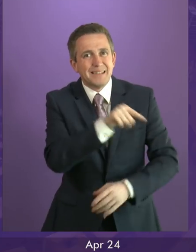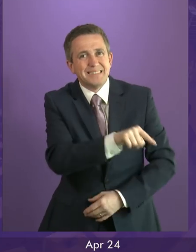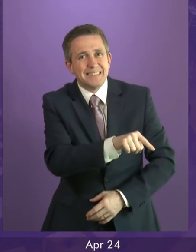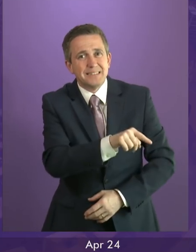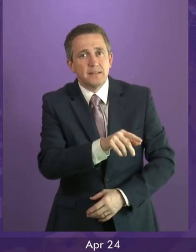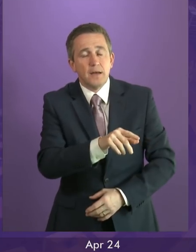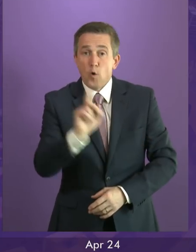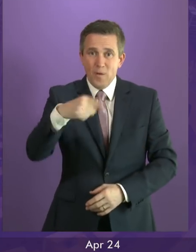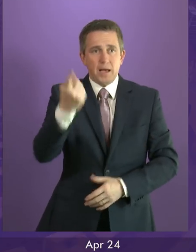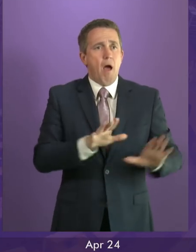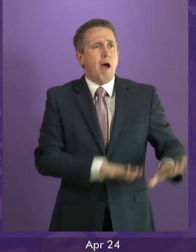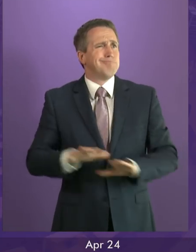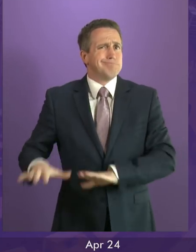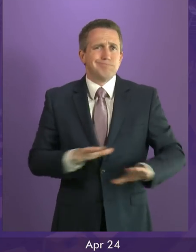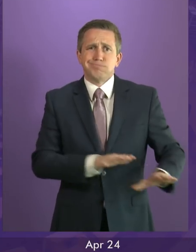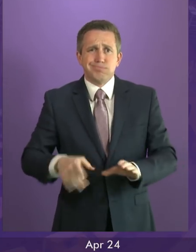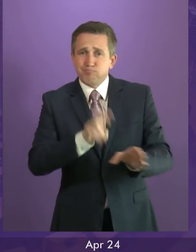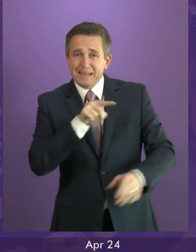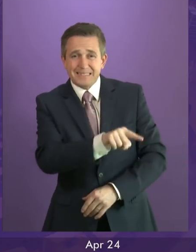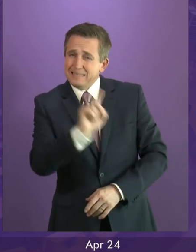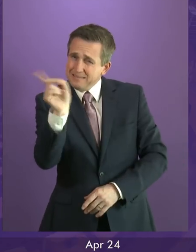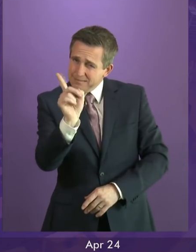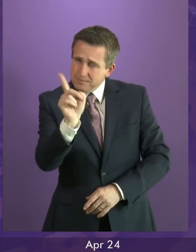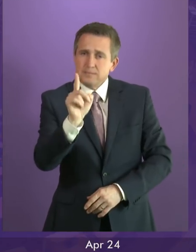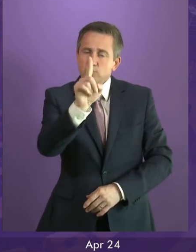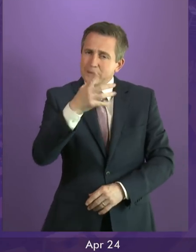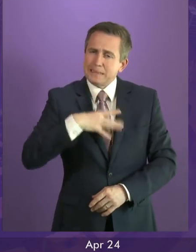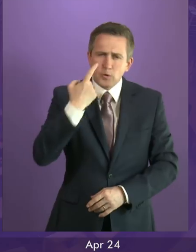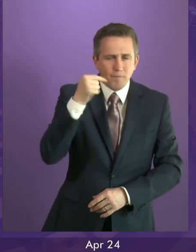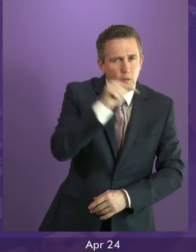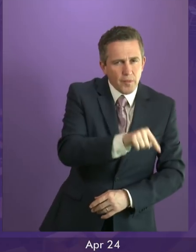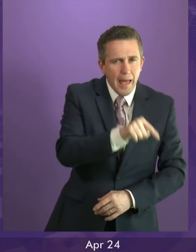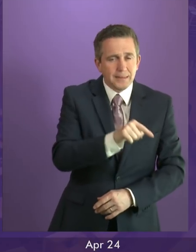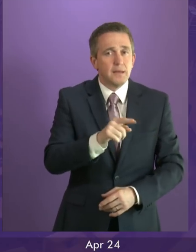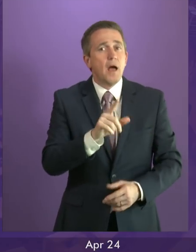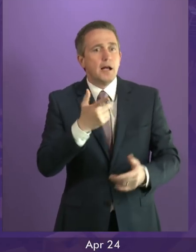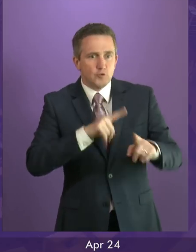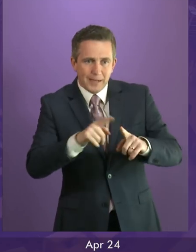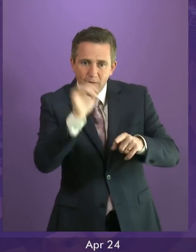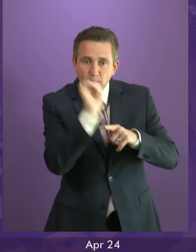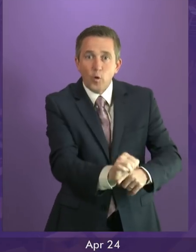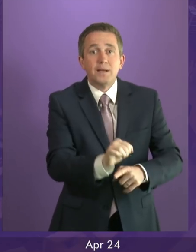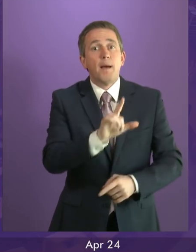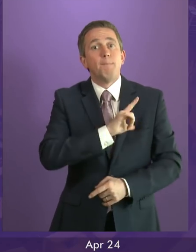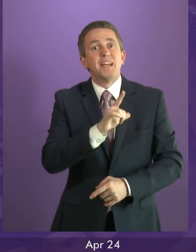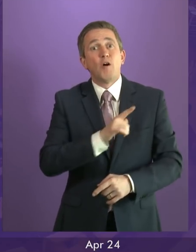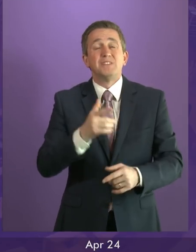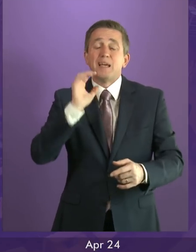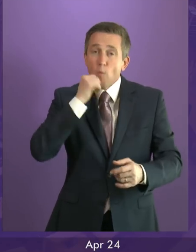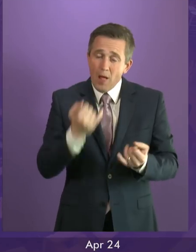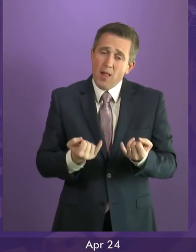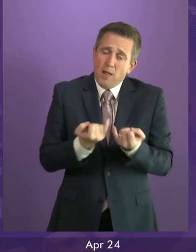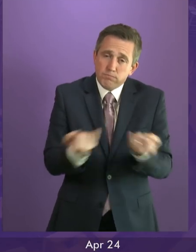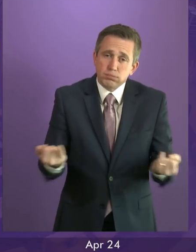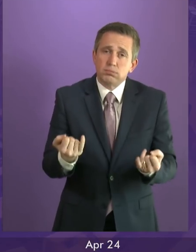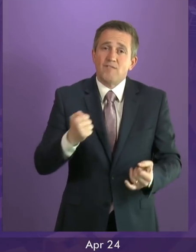passively and allow that to hit us, then the implications for our economy, for our population and for our revenues as a